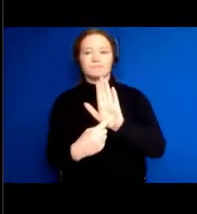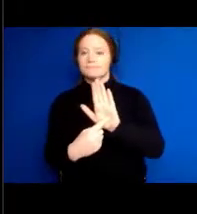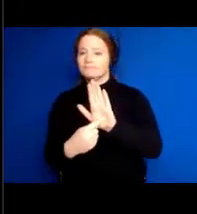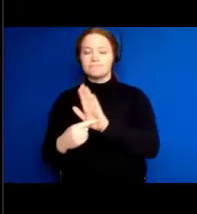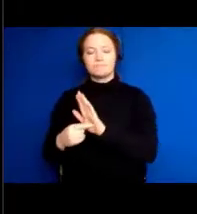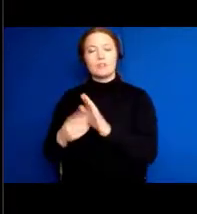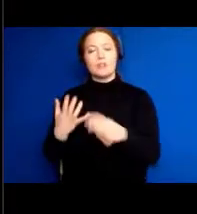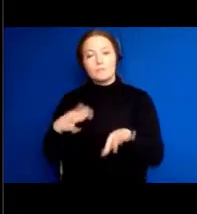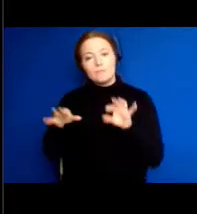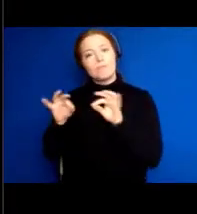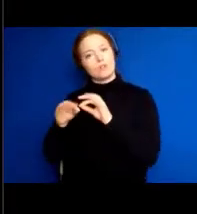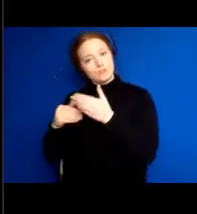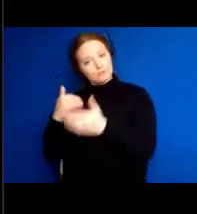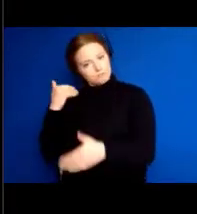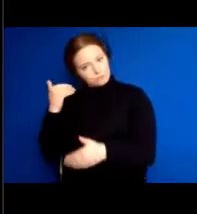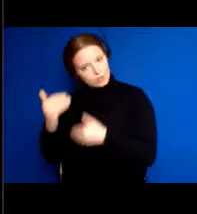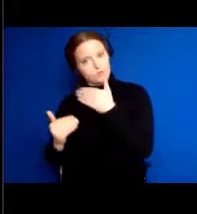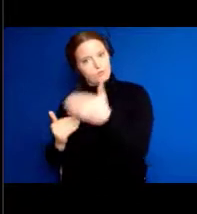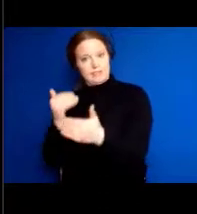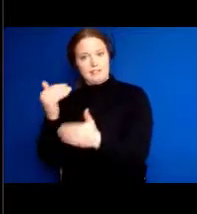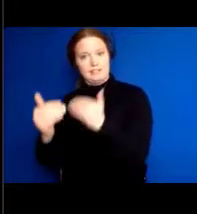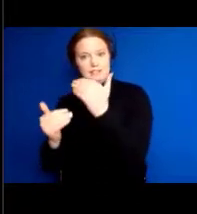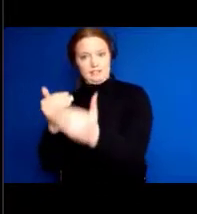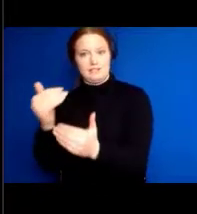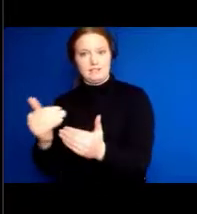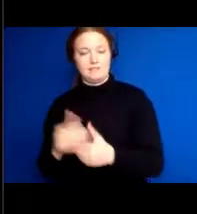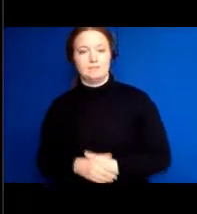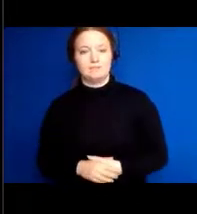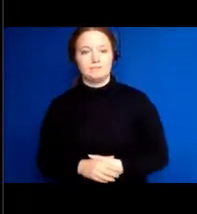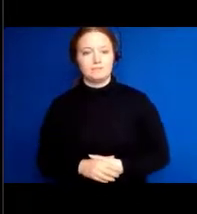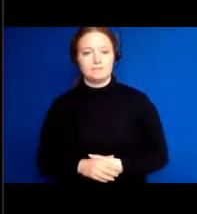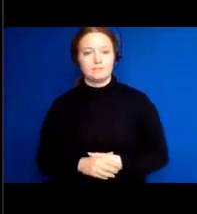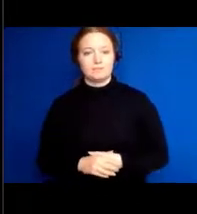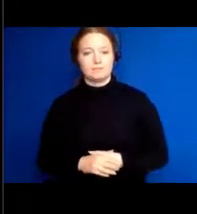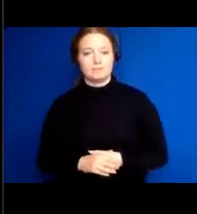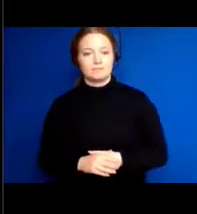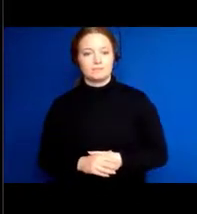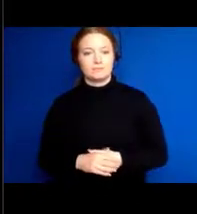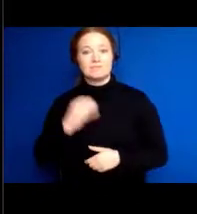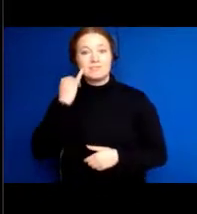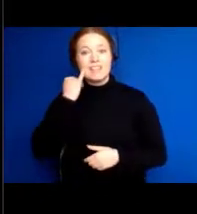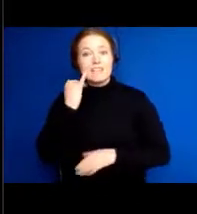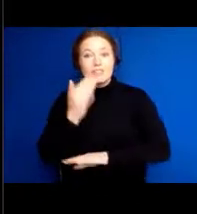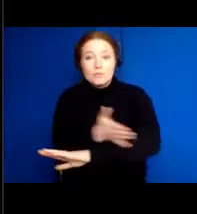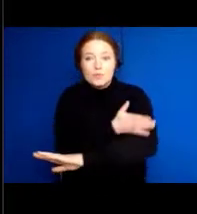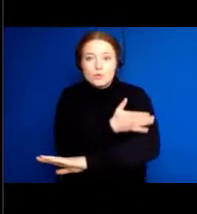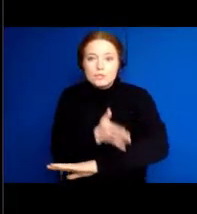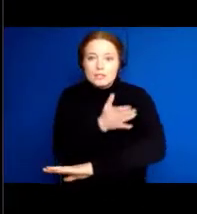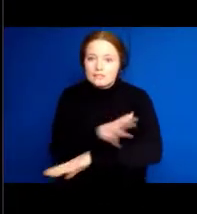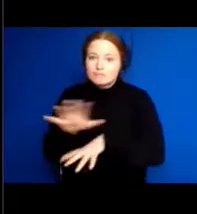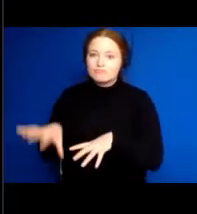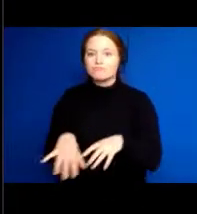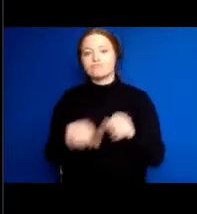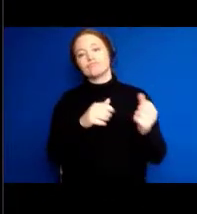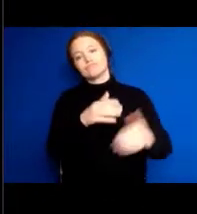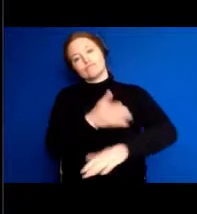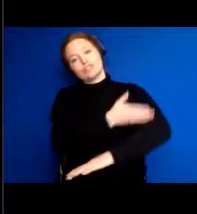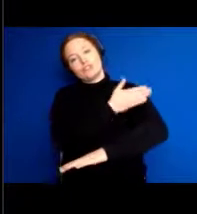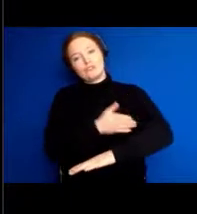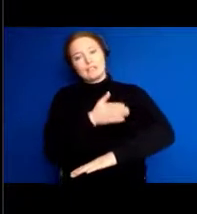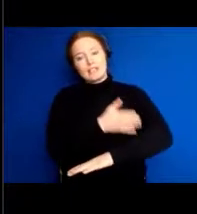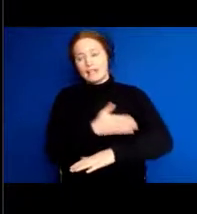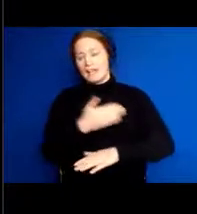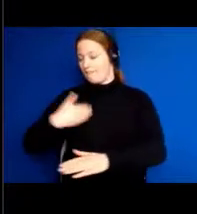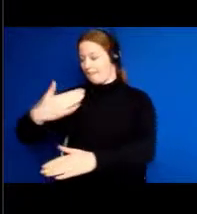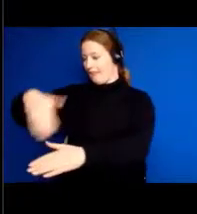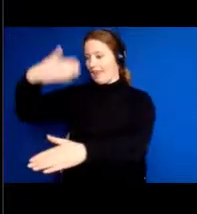And, you know, there is no product. If you play a musical instrument, you play a song, there